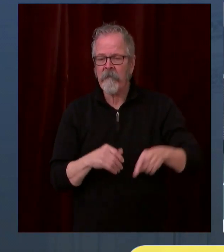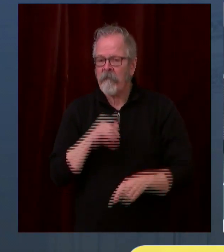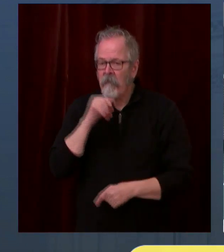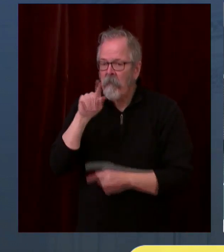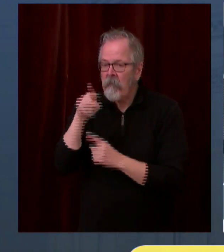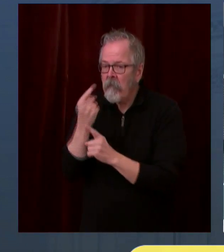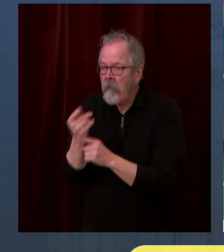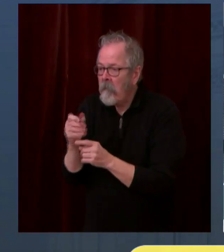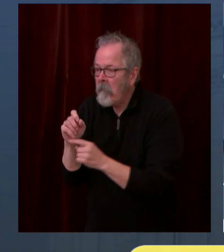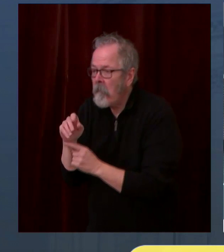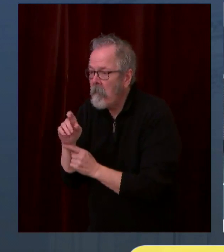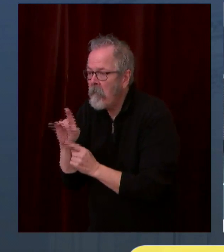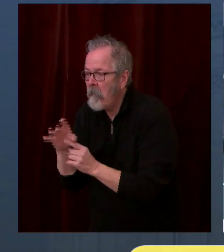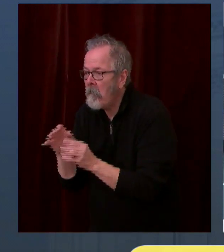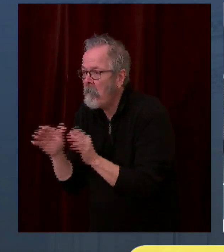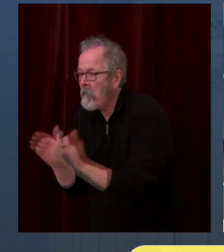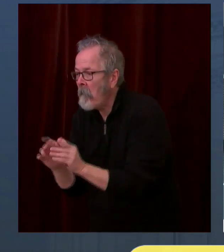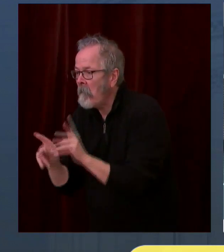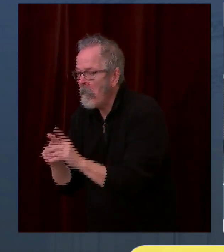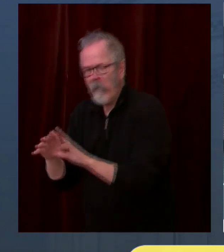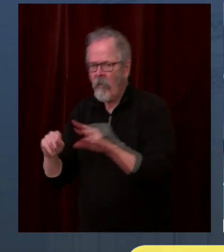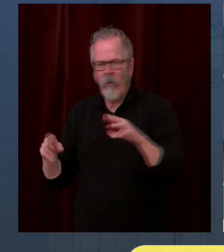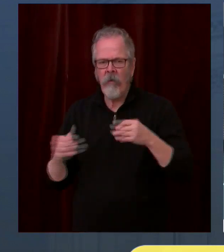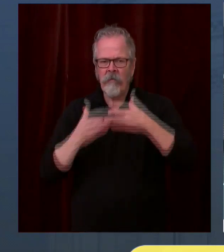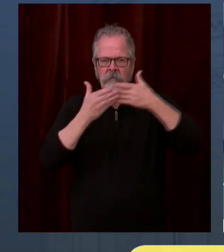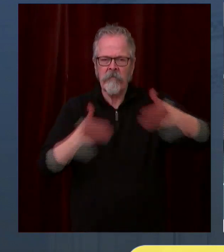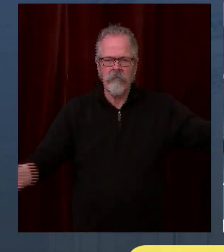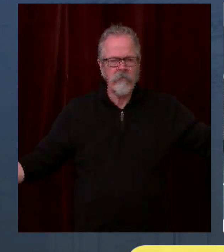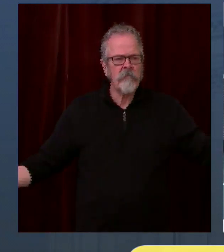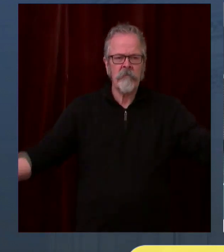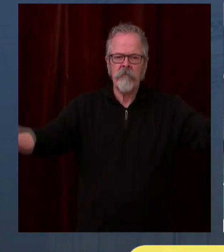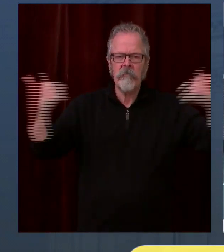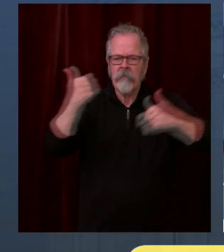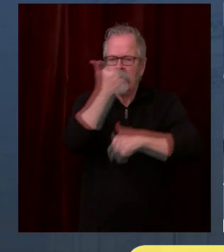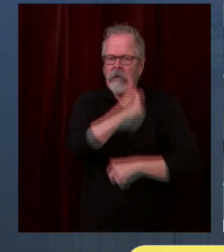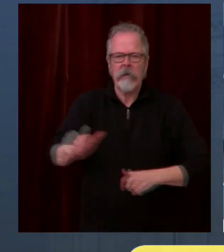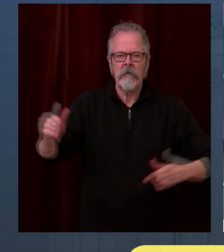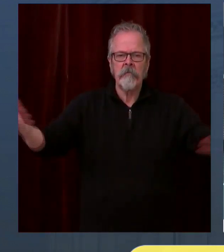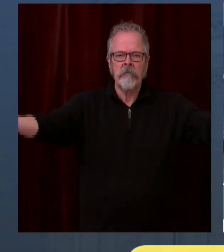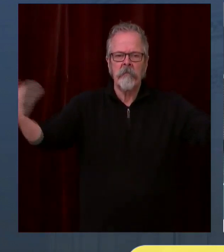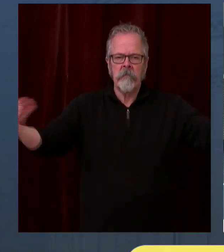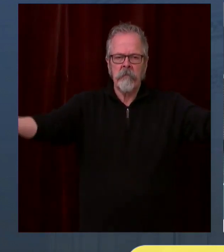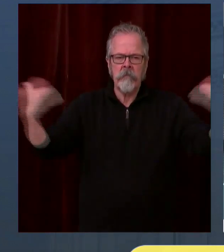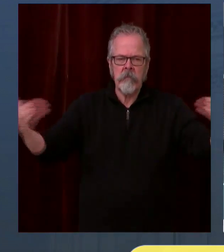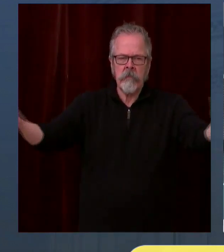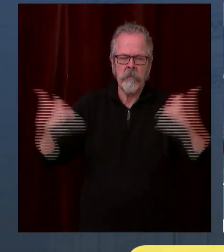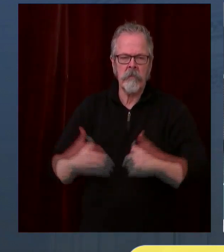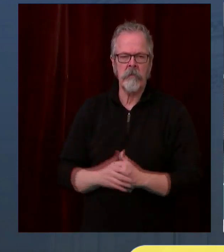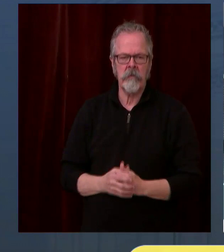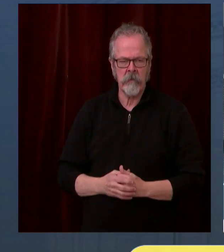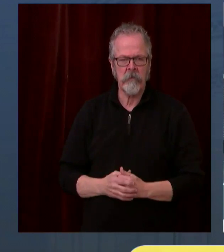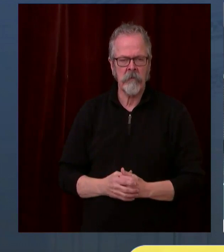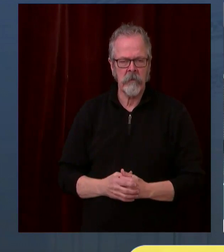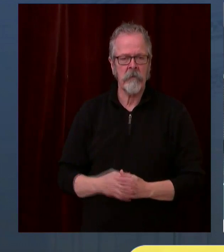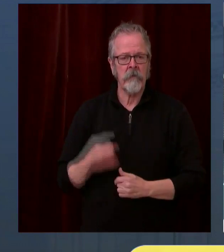provide people and financial resources to reduce the costs of these vaccinations and to, in particular,